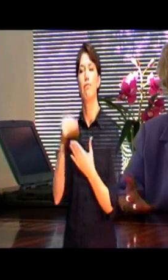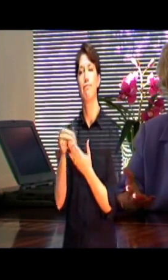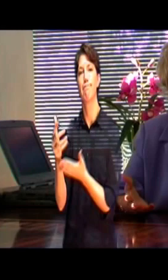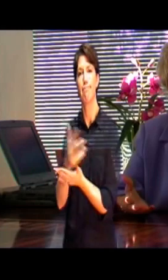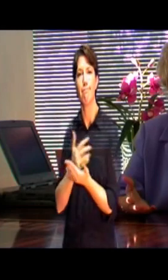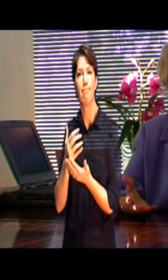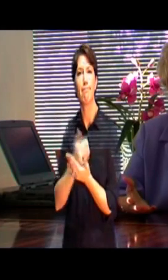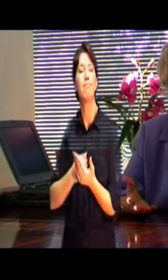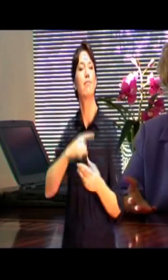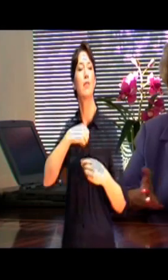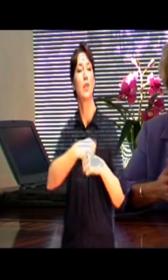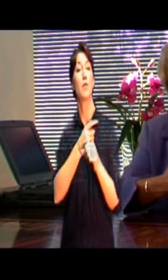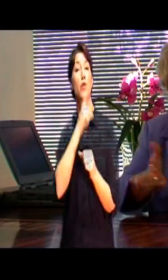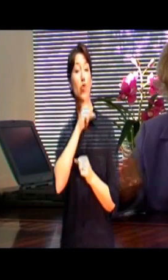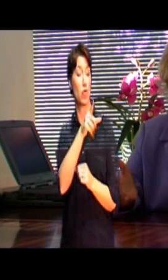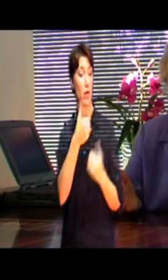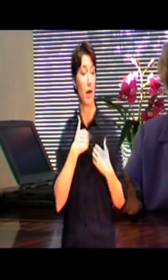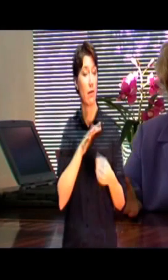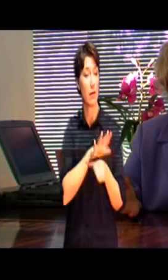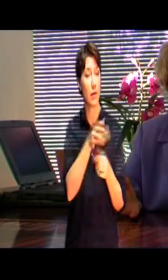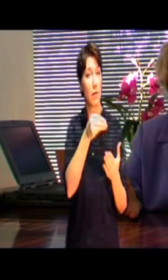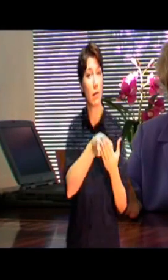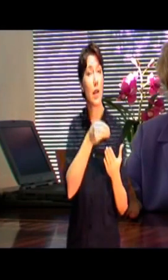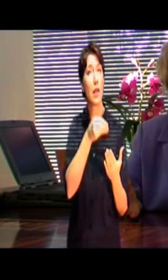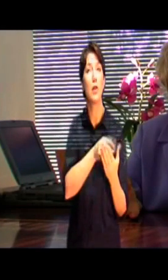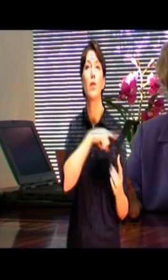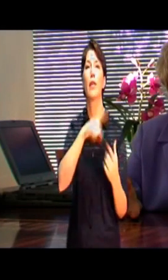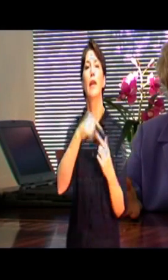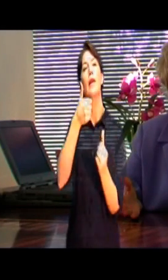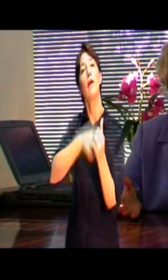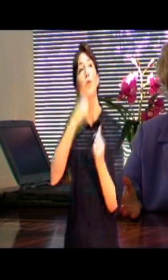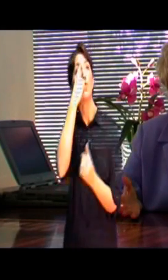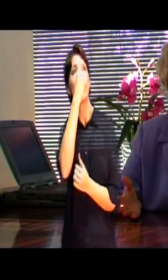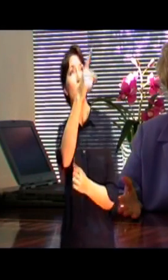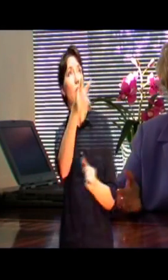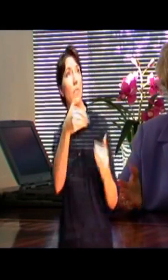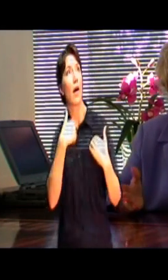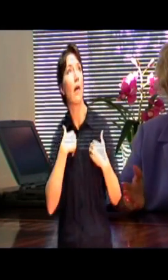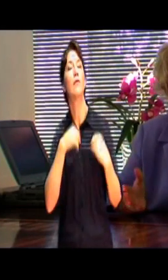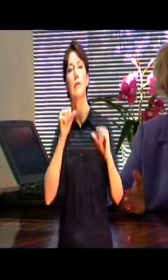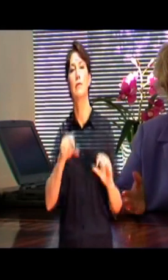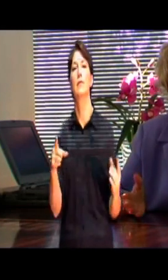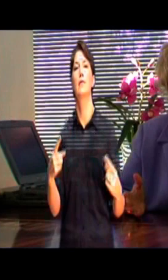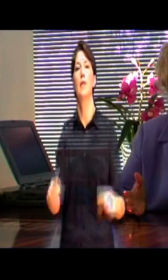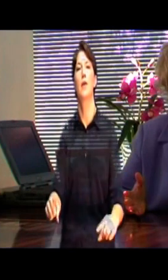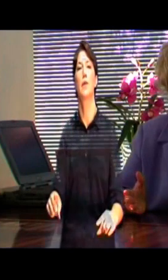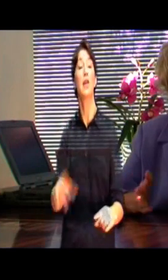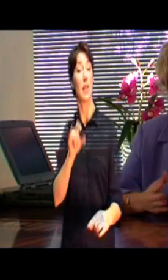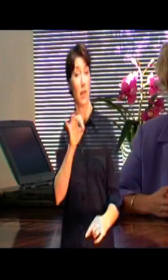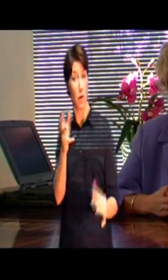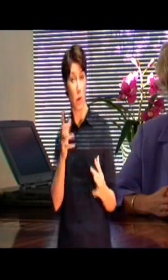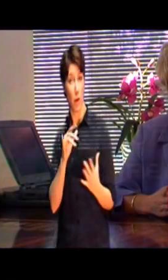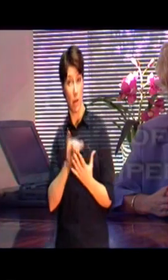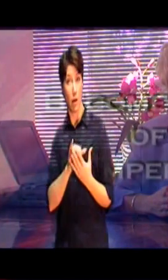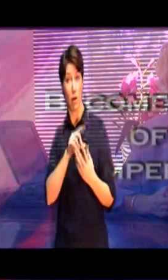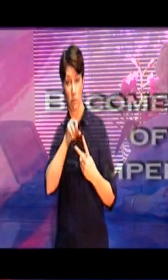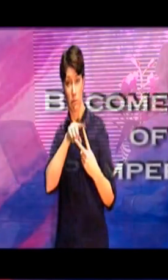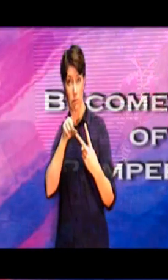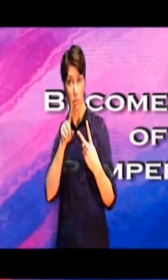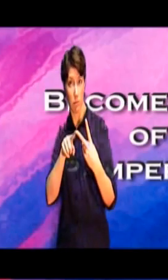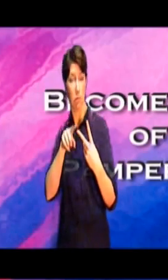to make sure that any dream you dream comes true, you need to master those two drivers.